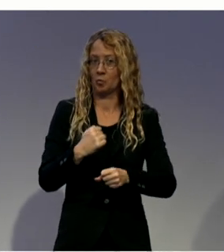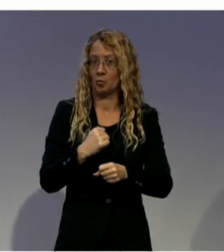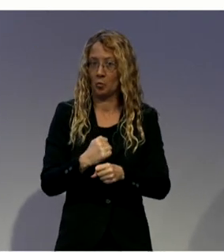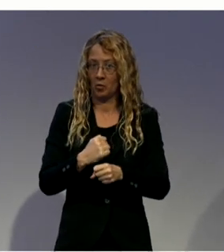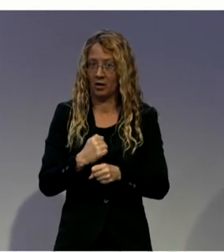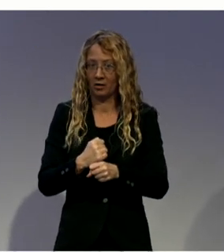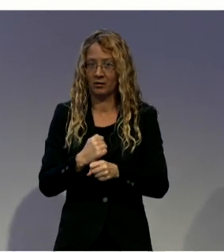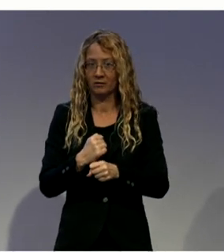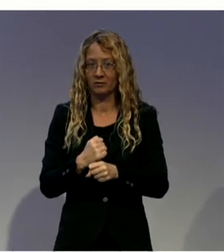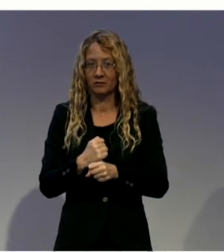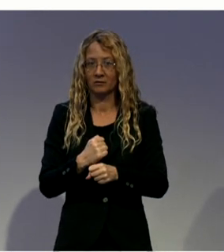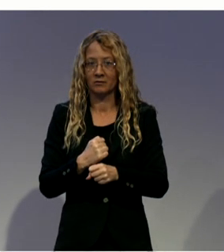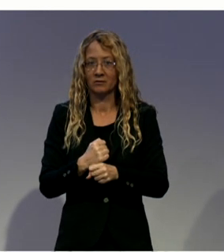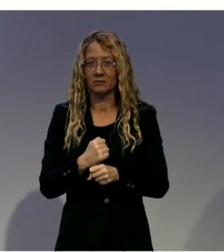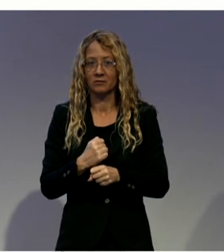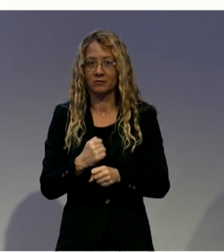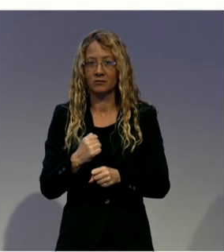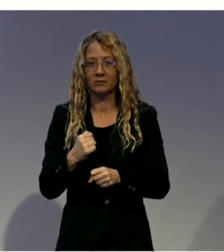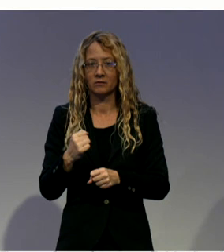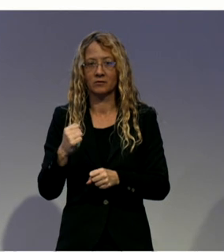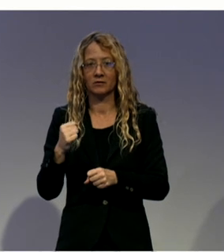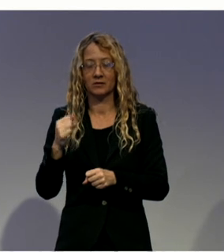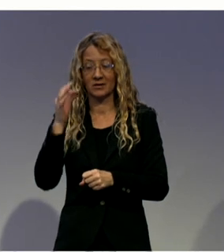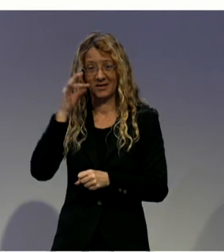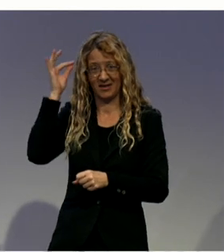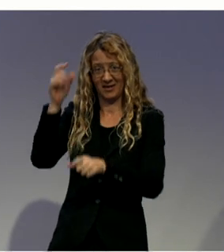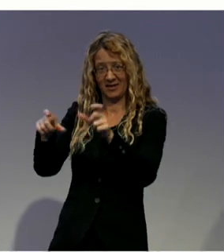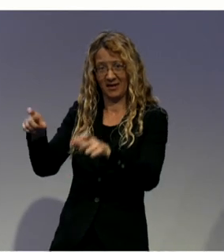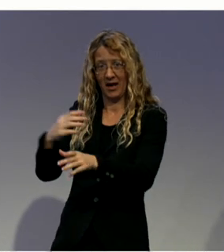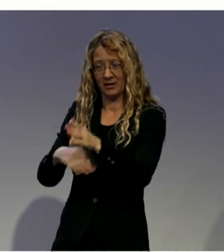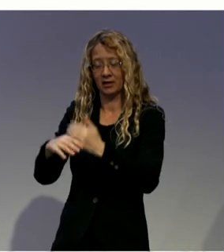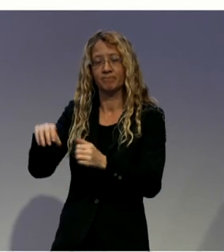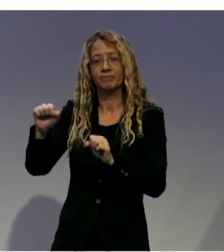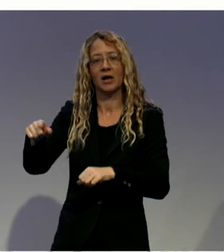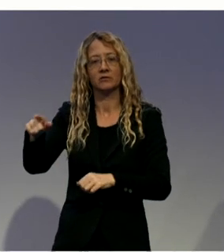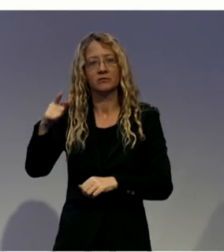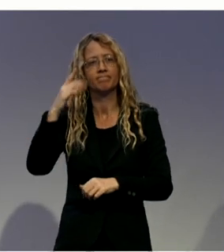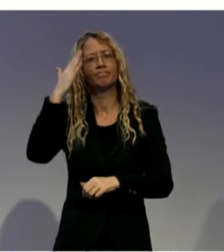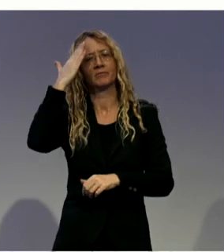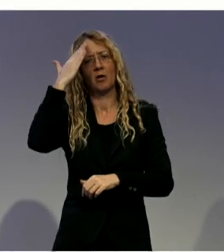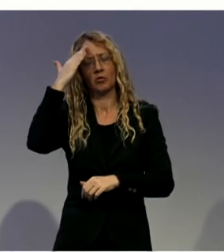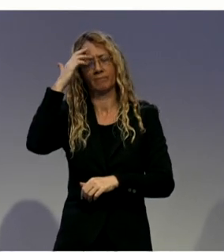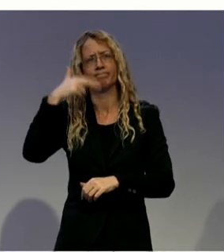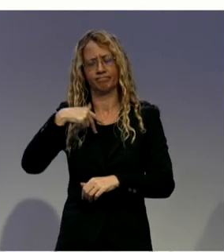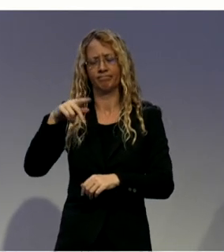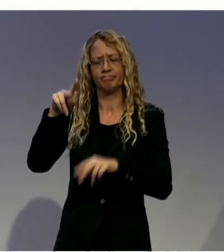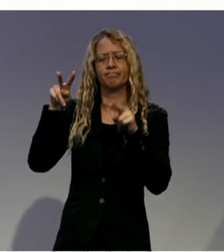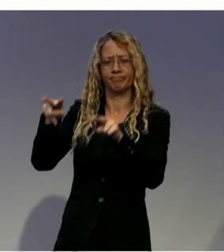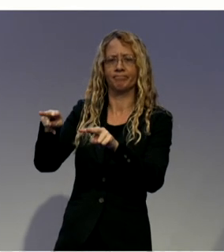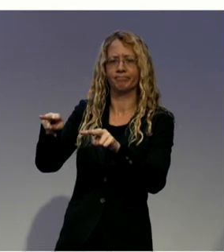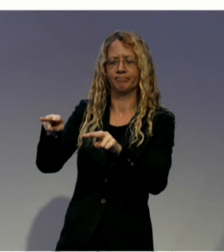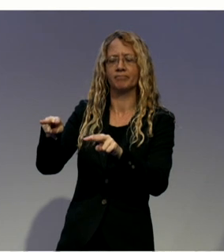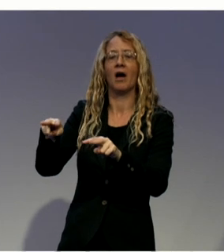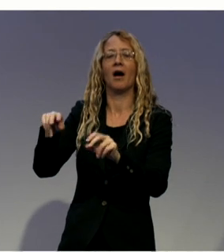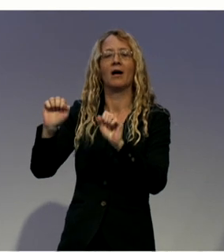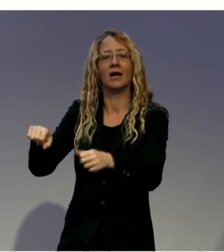of Indigenous Disability Awareness Month which is held November of each year and this has been since